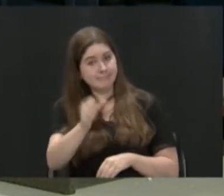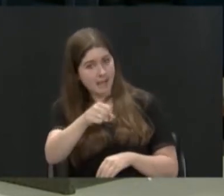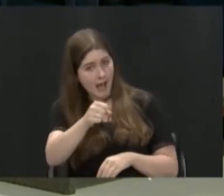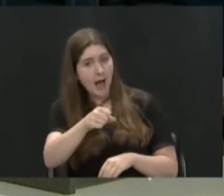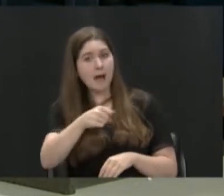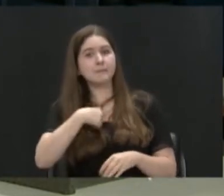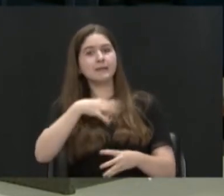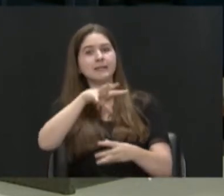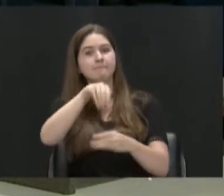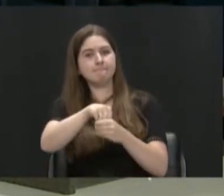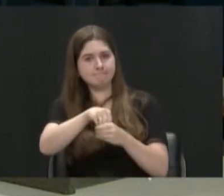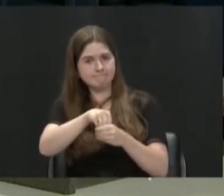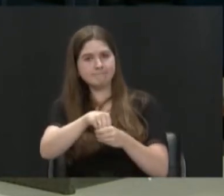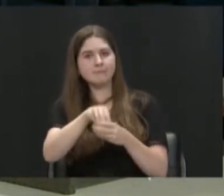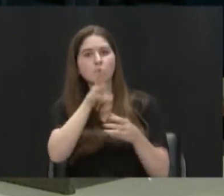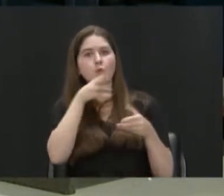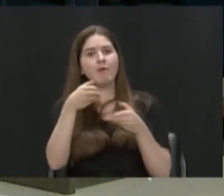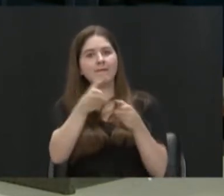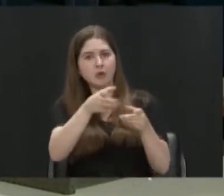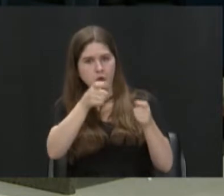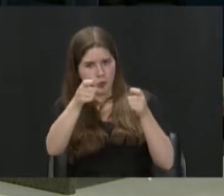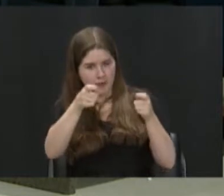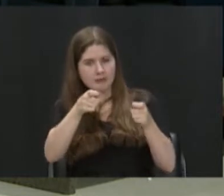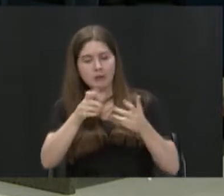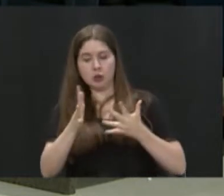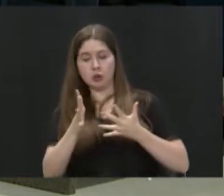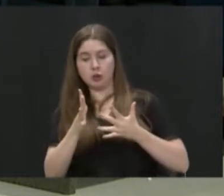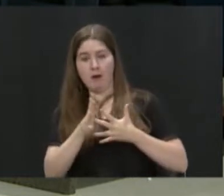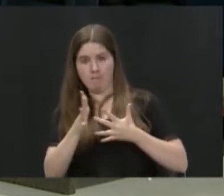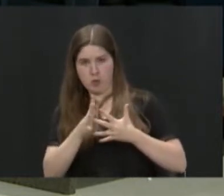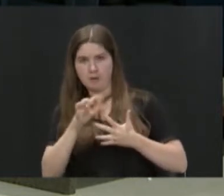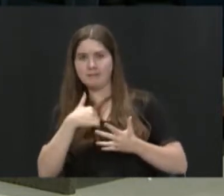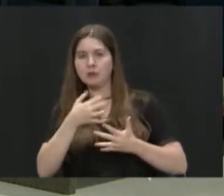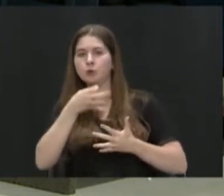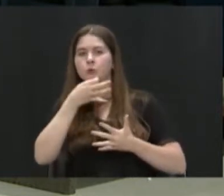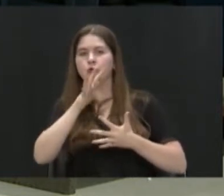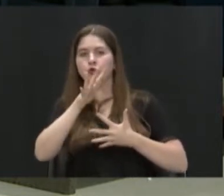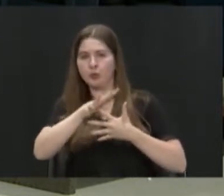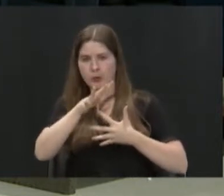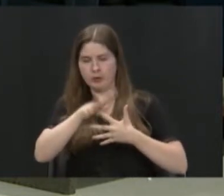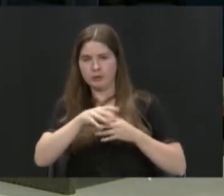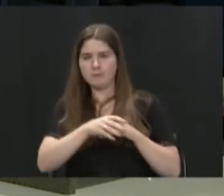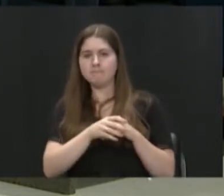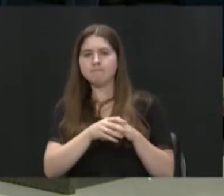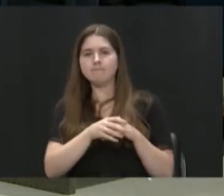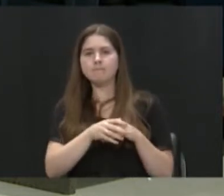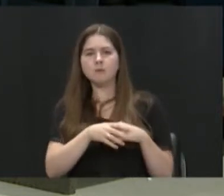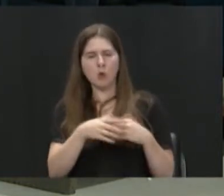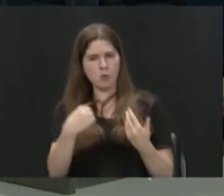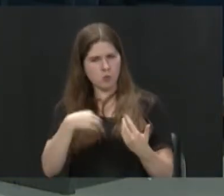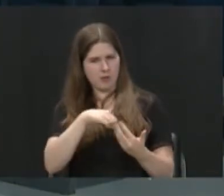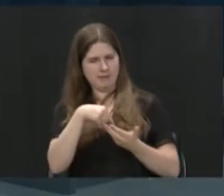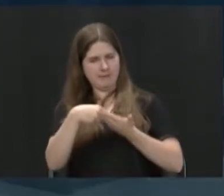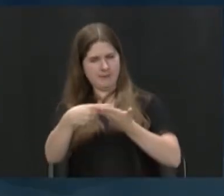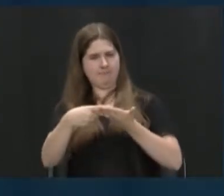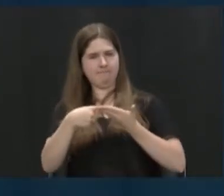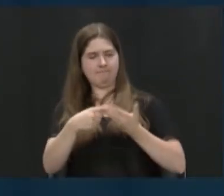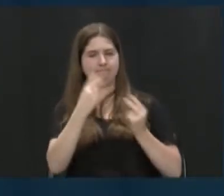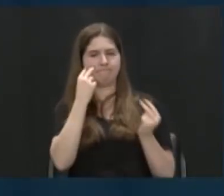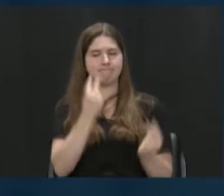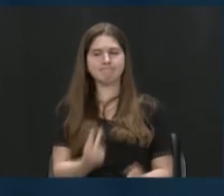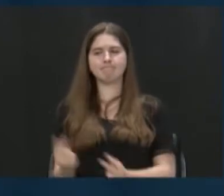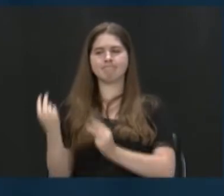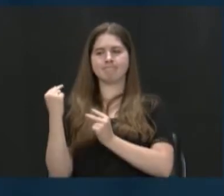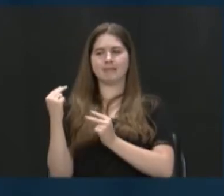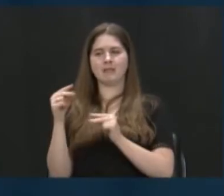steward this sophomore year, and I'm going to be a junior. Especially, I think, when we've been talking and, like, you were talking about, like, looking back at the river